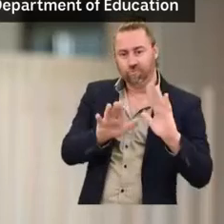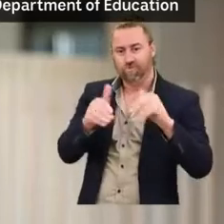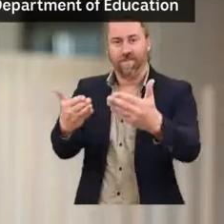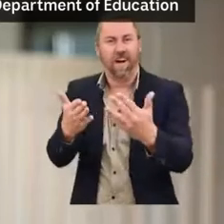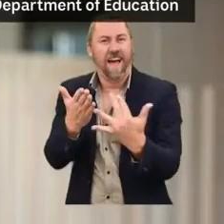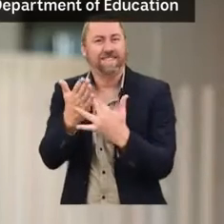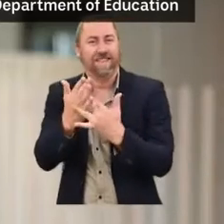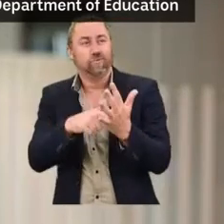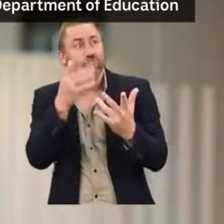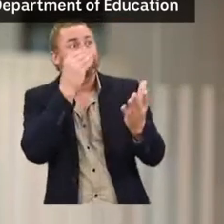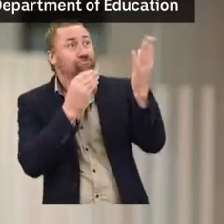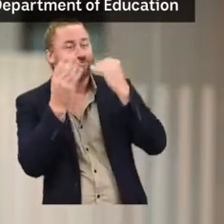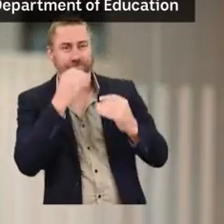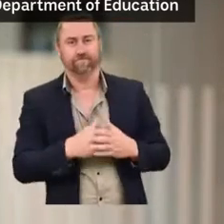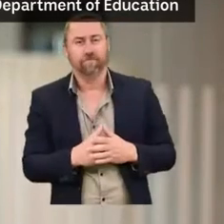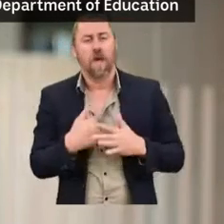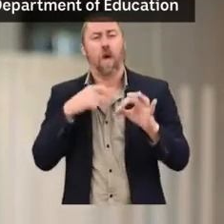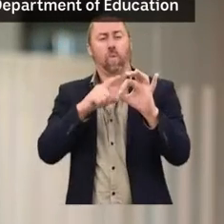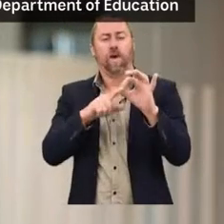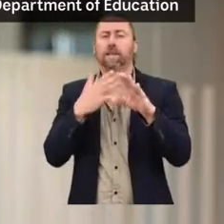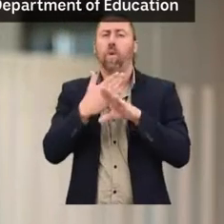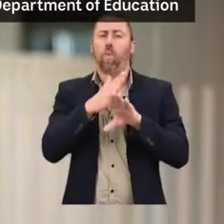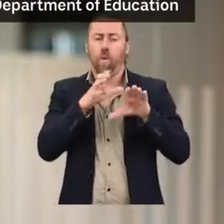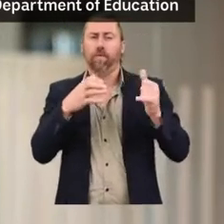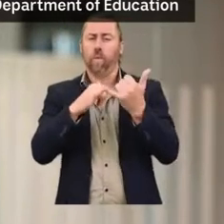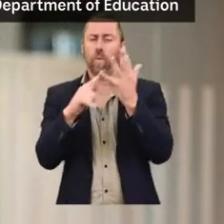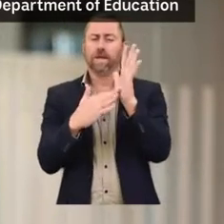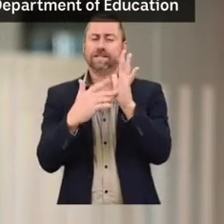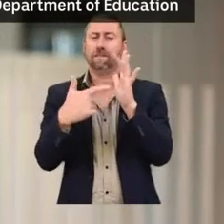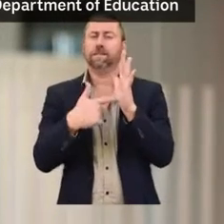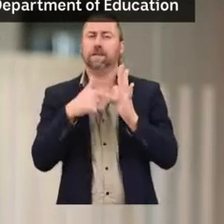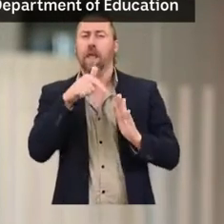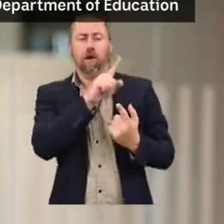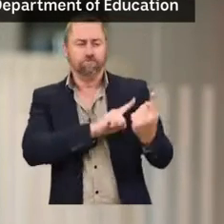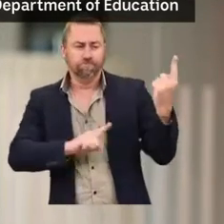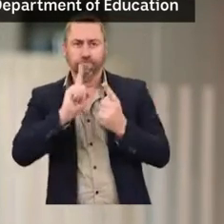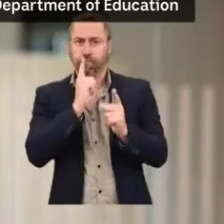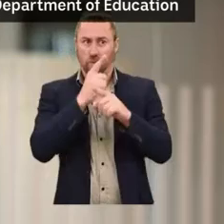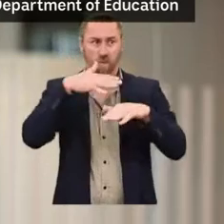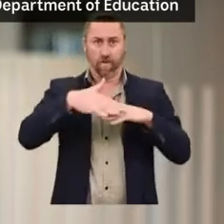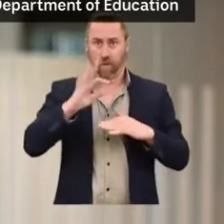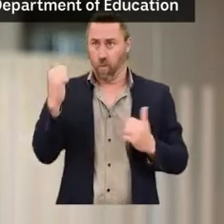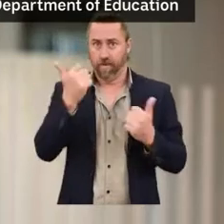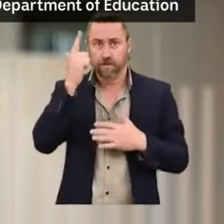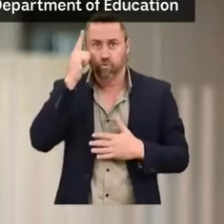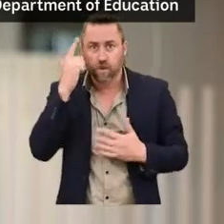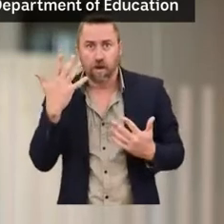I also attended the Queensland Workforce Summit which explored strategies to address workforce shortages.